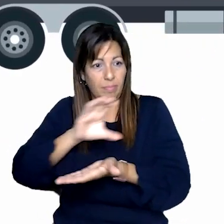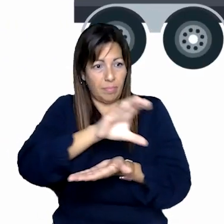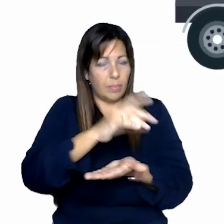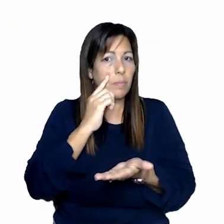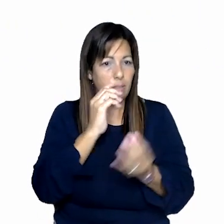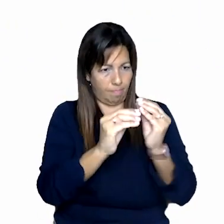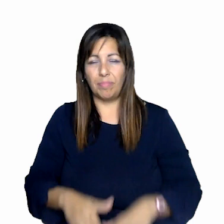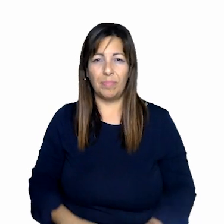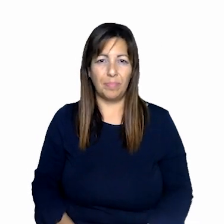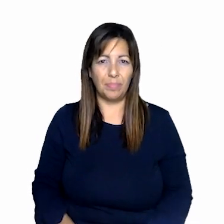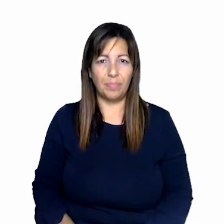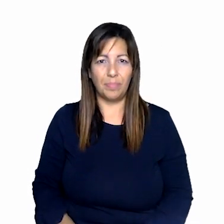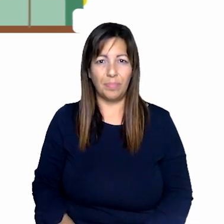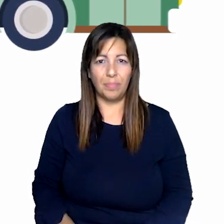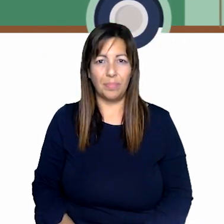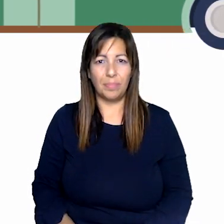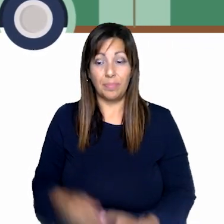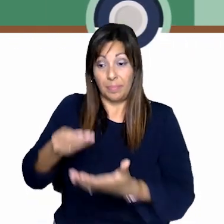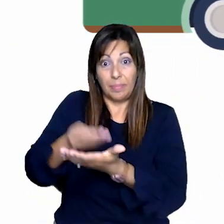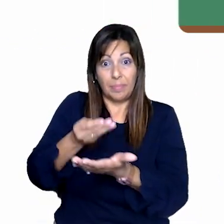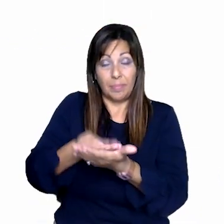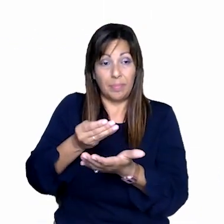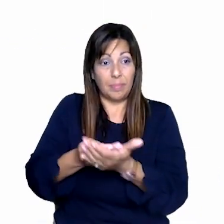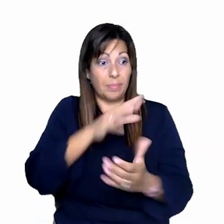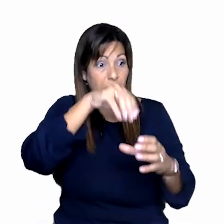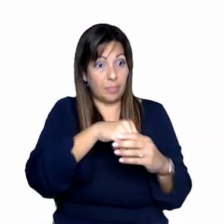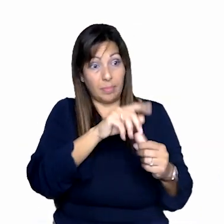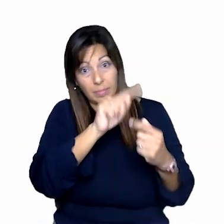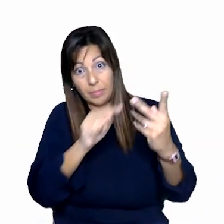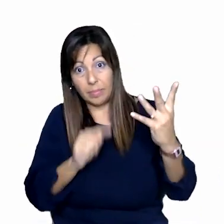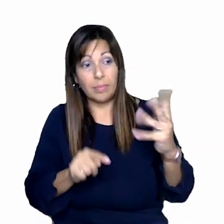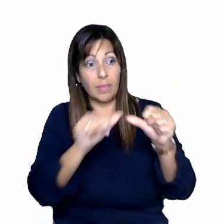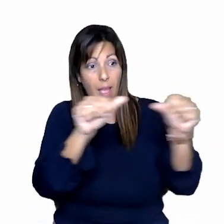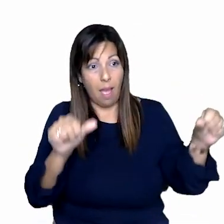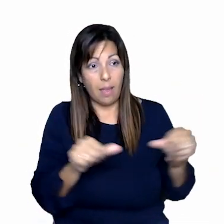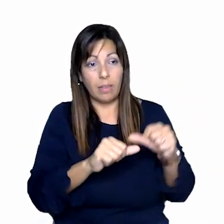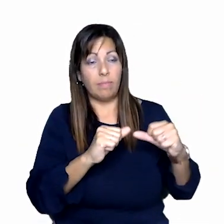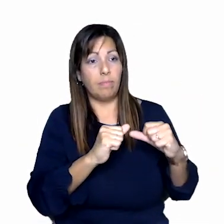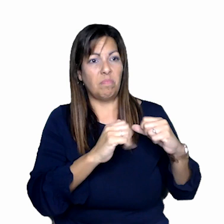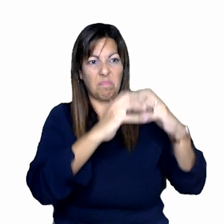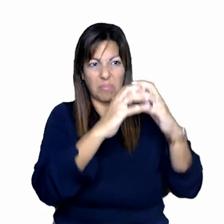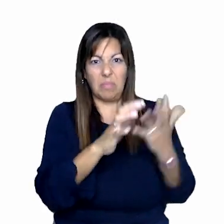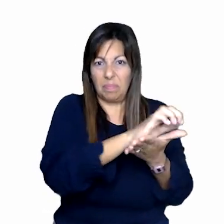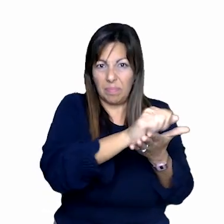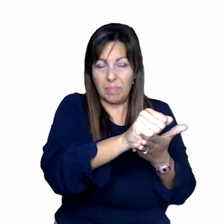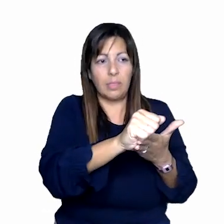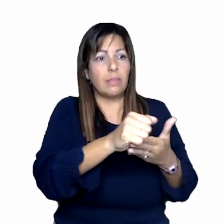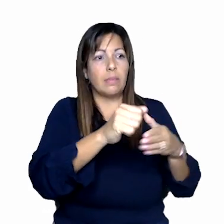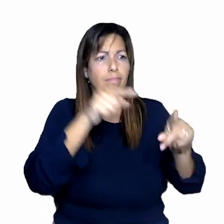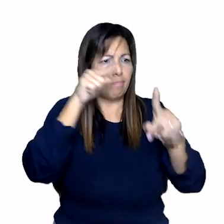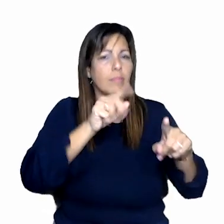vital infrastructure. This includes reconstruction projects in severely affected areas with a special focus on flood and